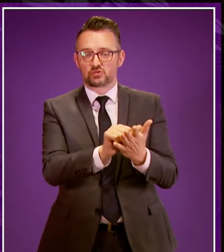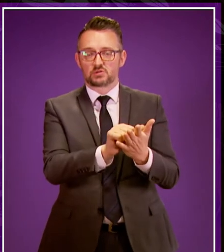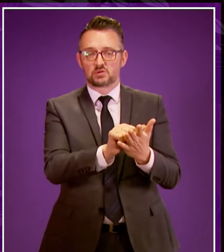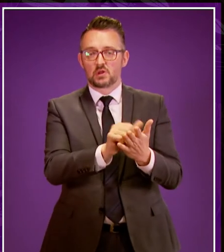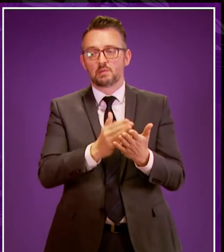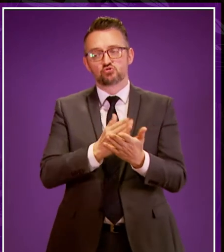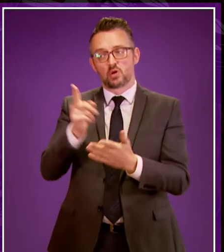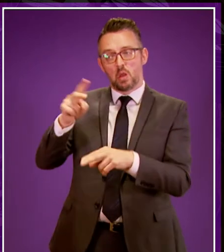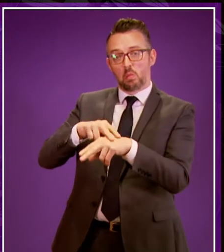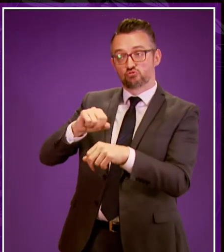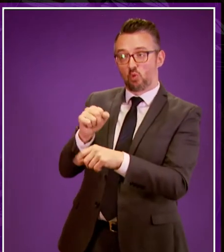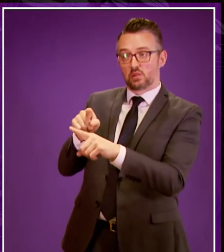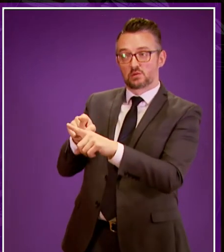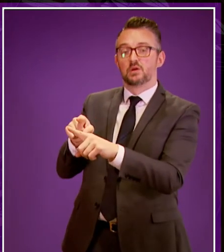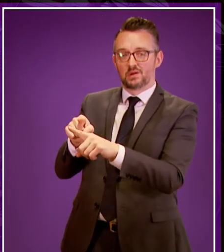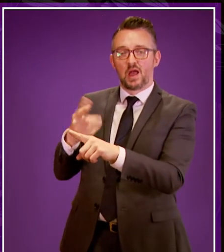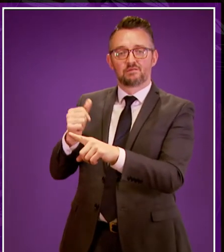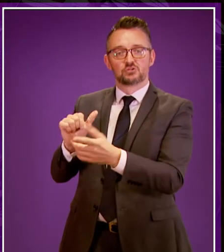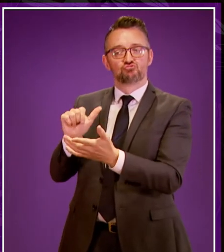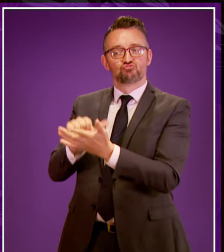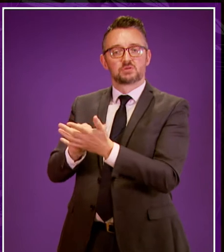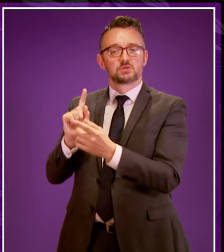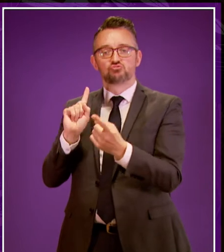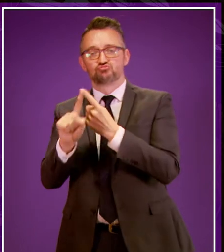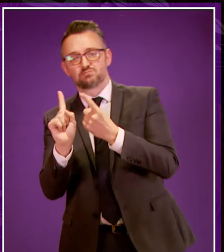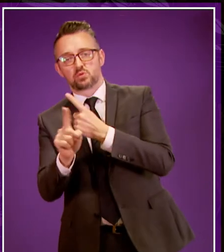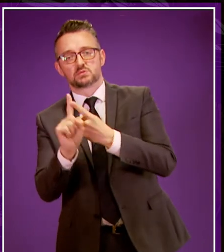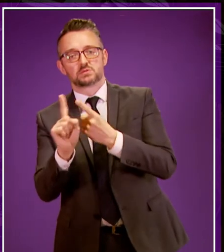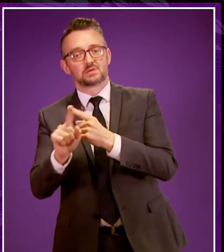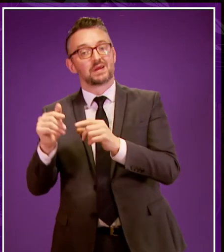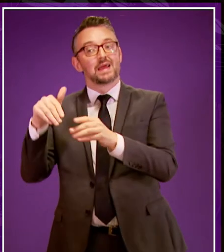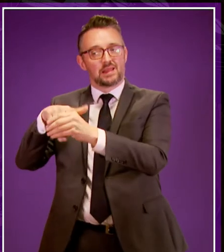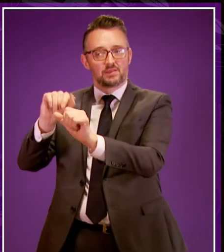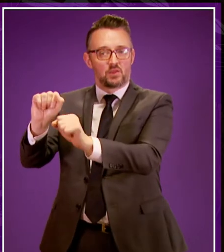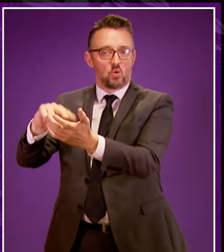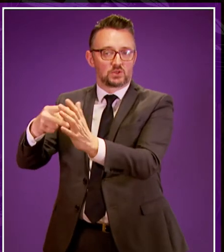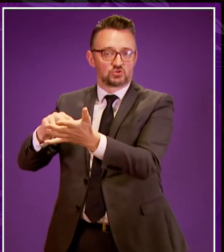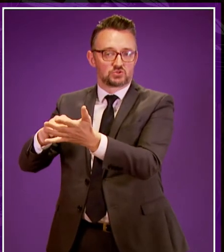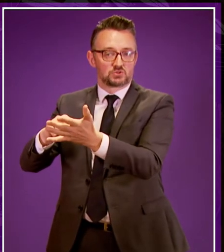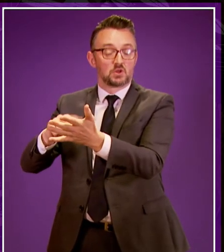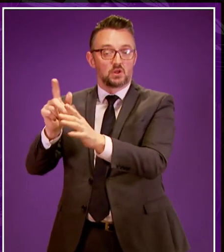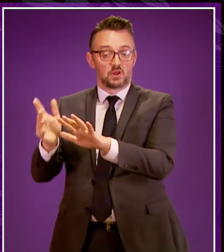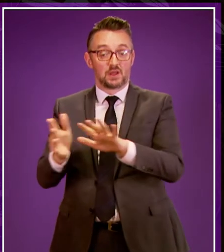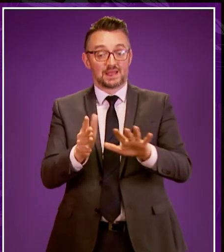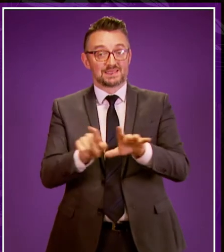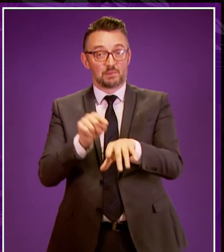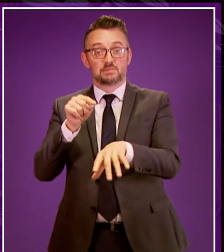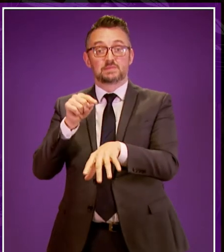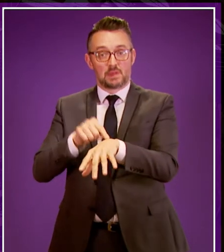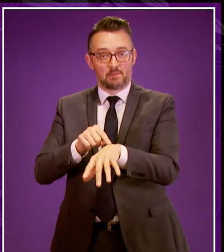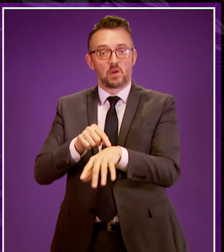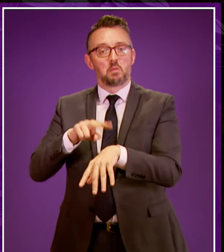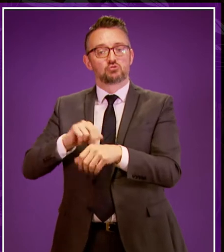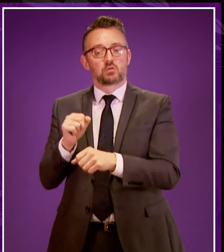to ensure that Police Scotland have got the right type of response in the organisation as well but alongside that Police Scotland are also